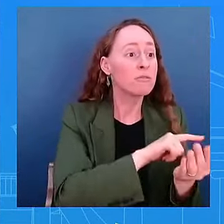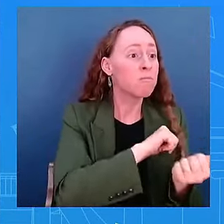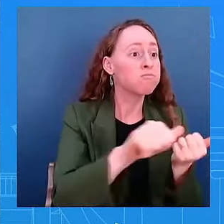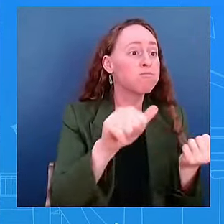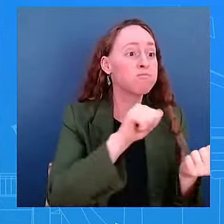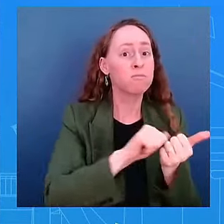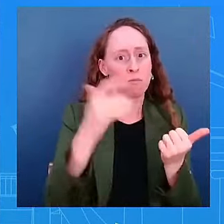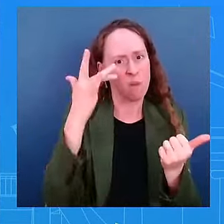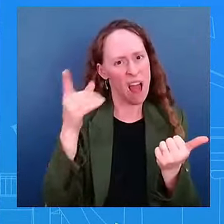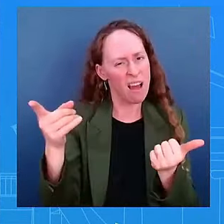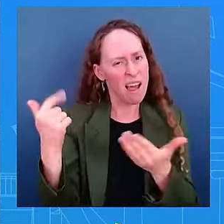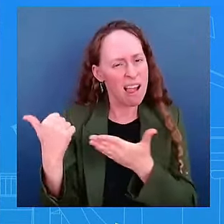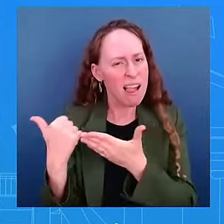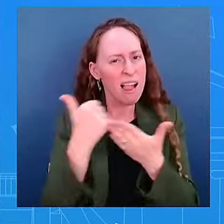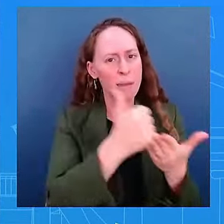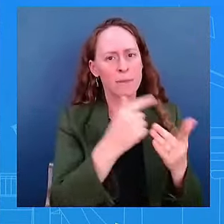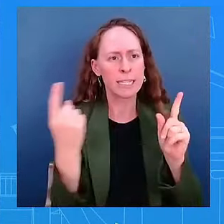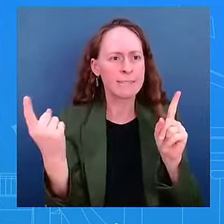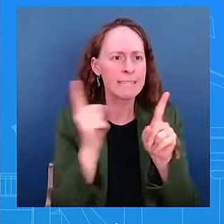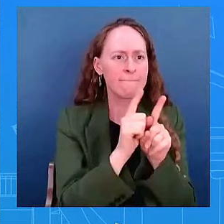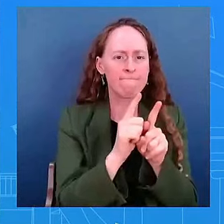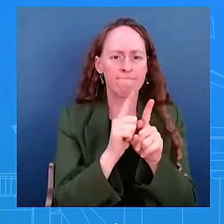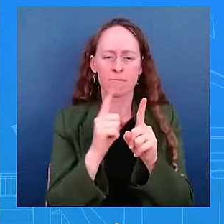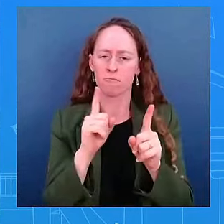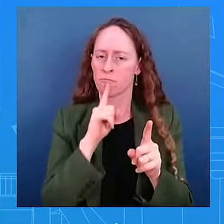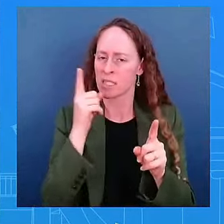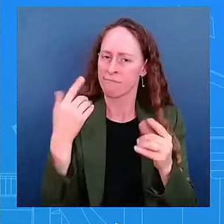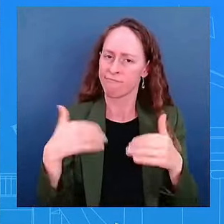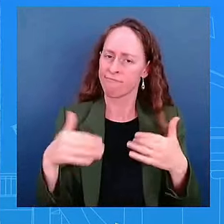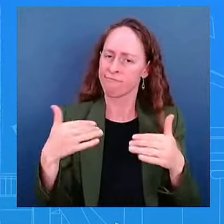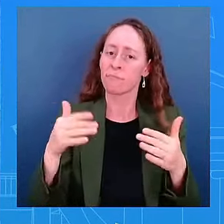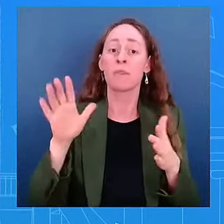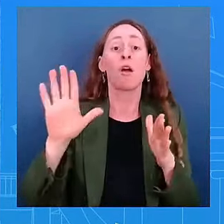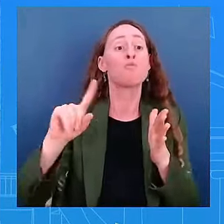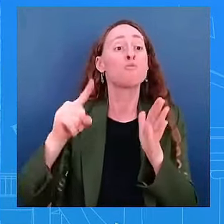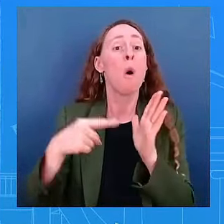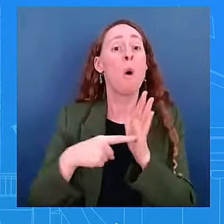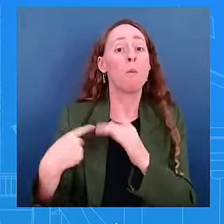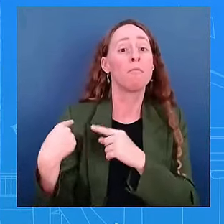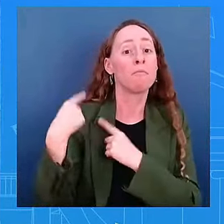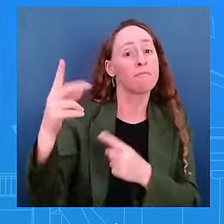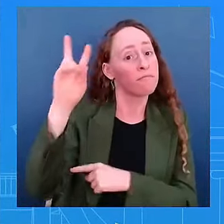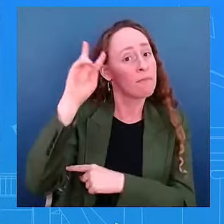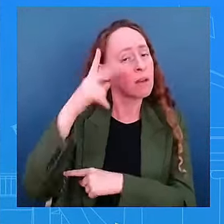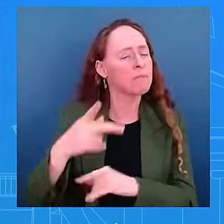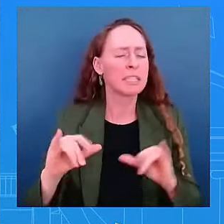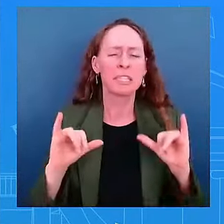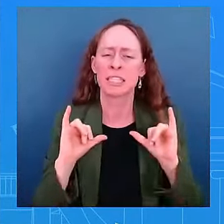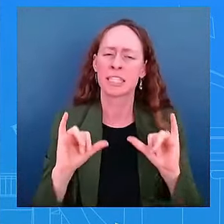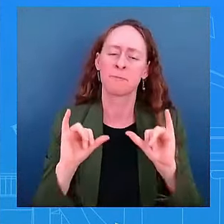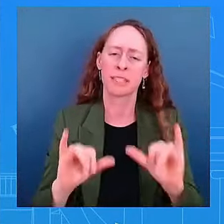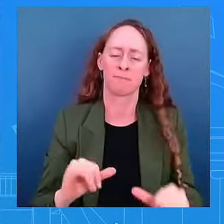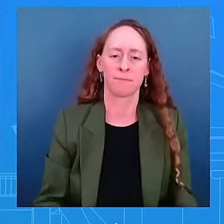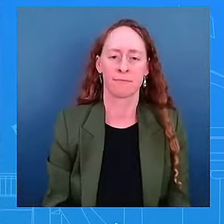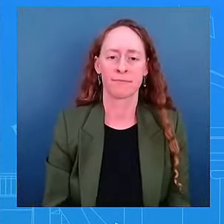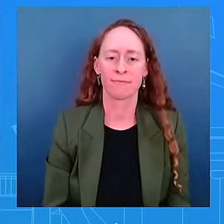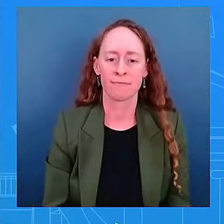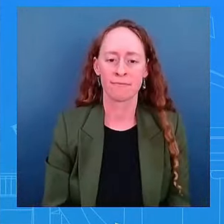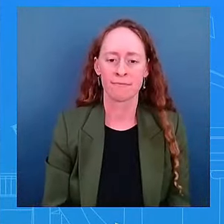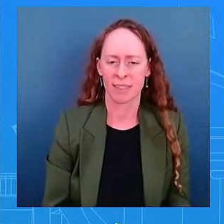she's going to play a role as she has done in the past. Did you watch the prime minister's speech? That just ended not too